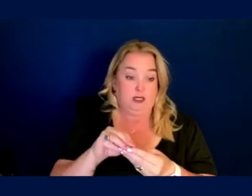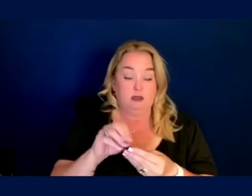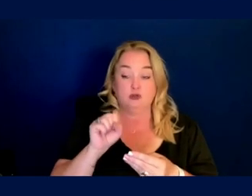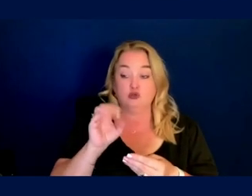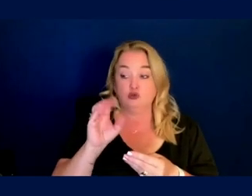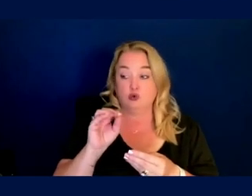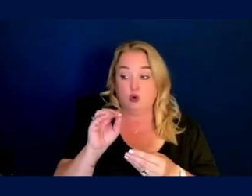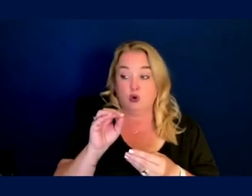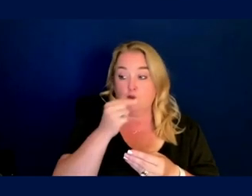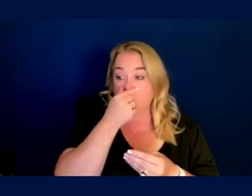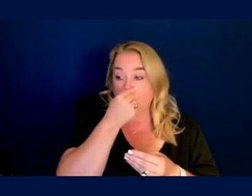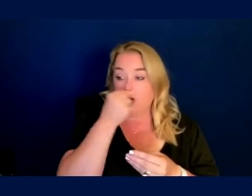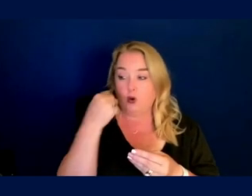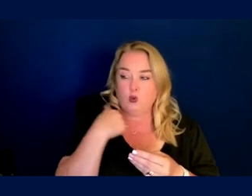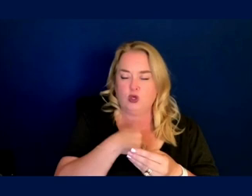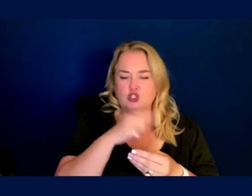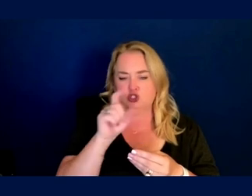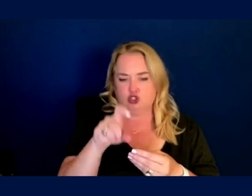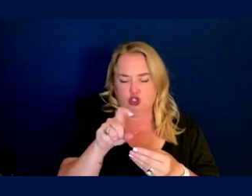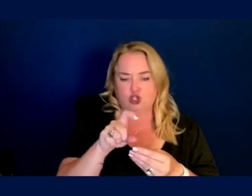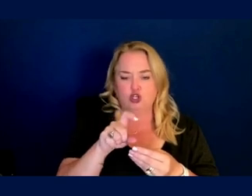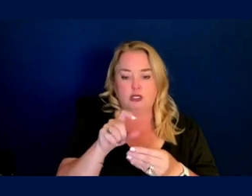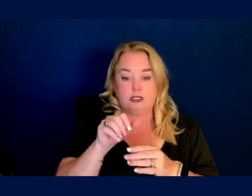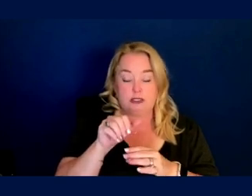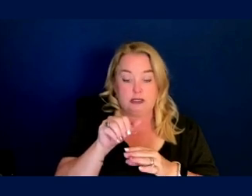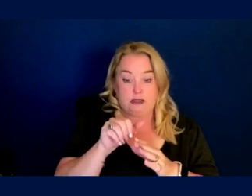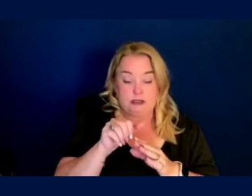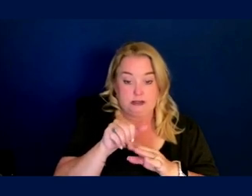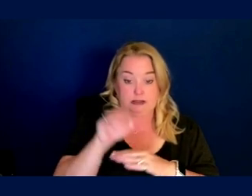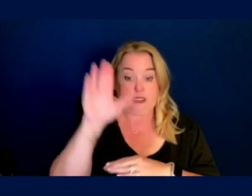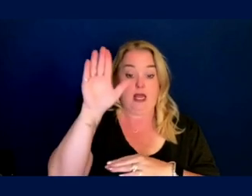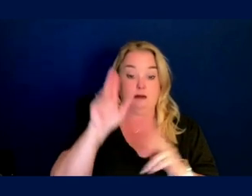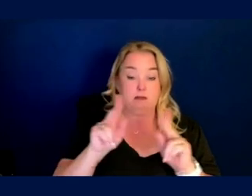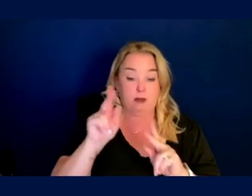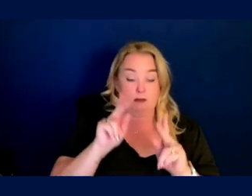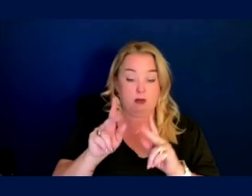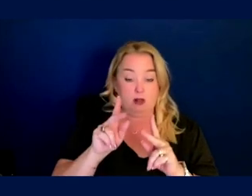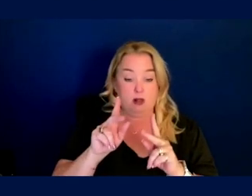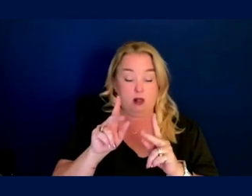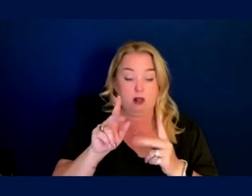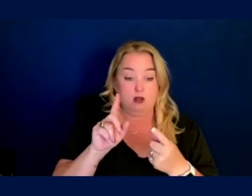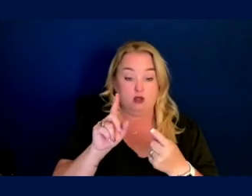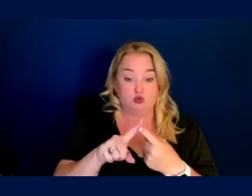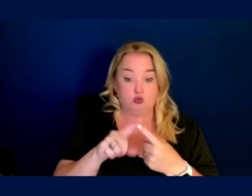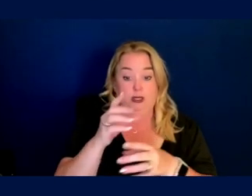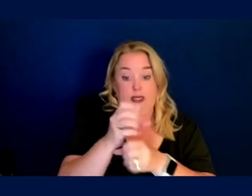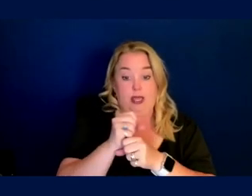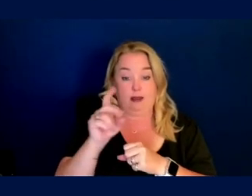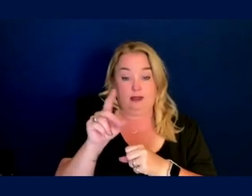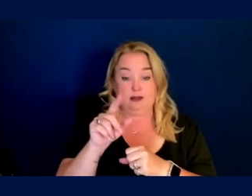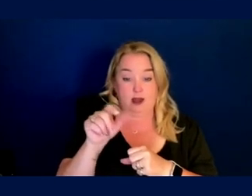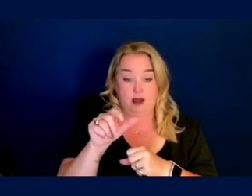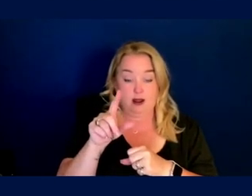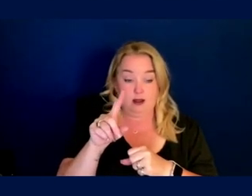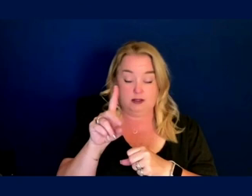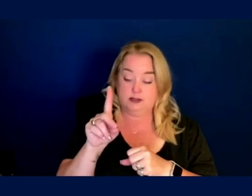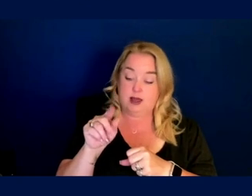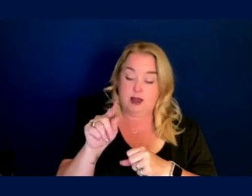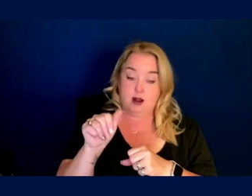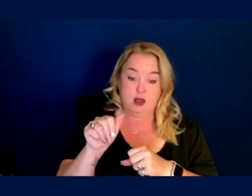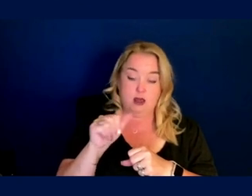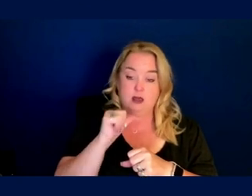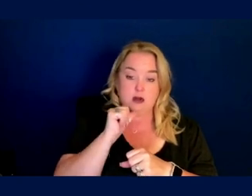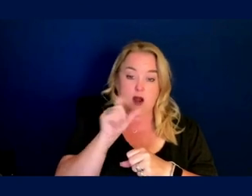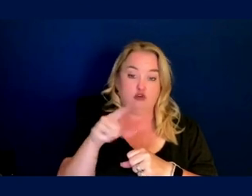we should be sending them up there with the intent of getting data from them and not saying,